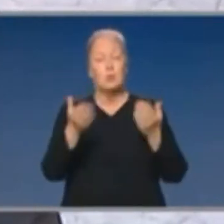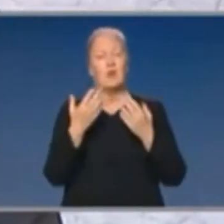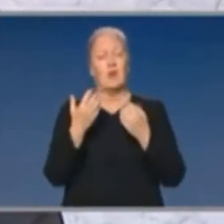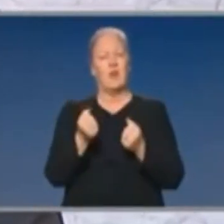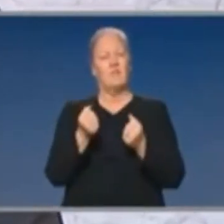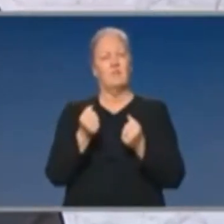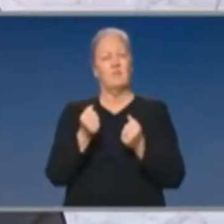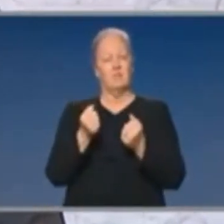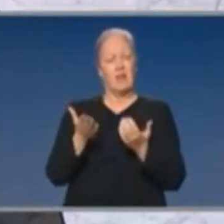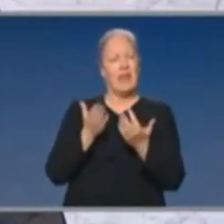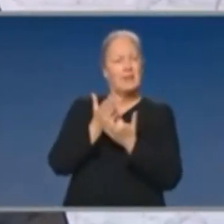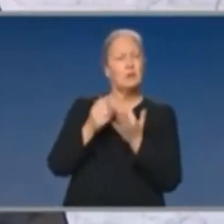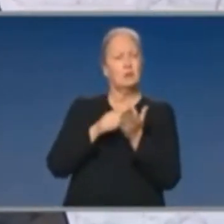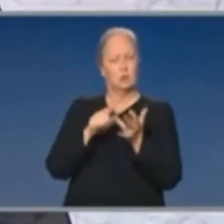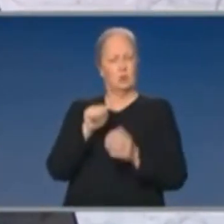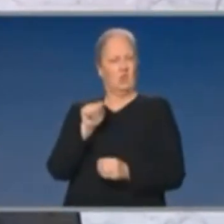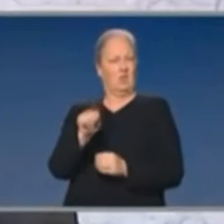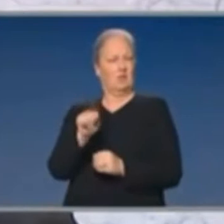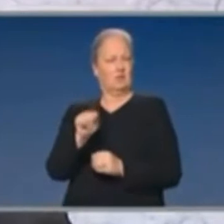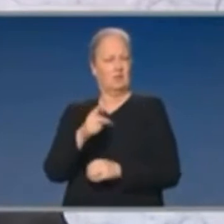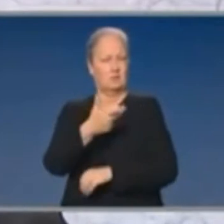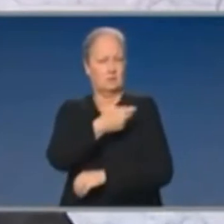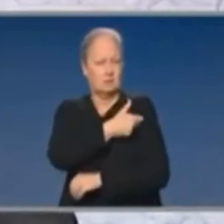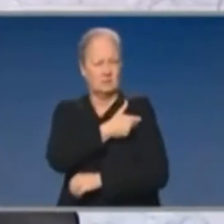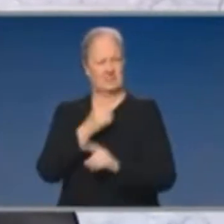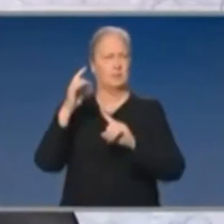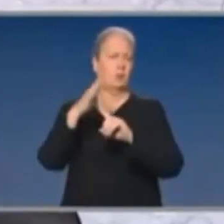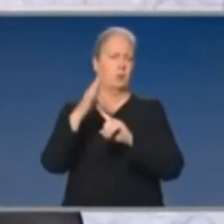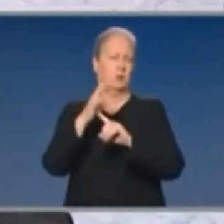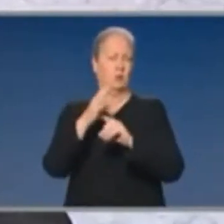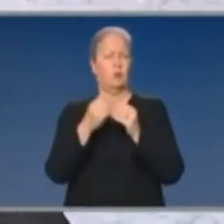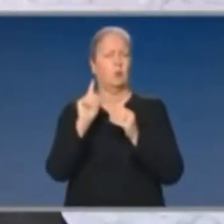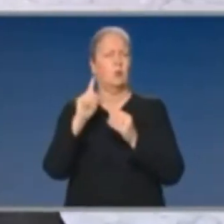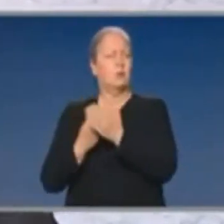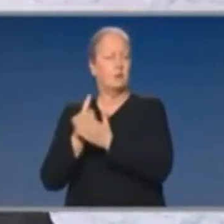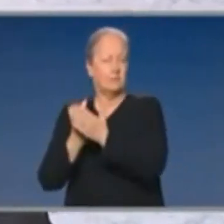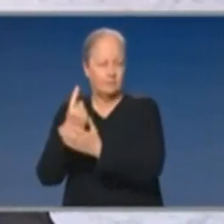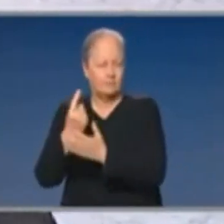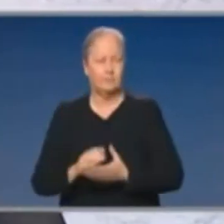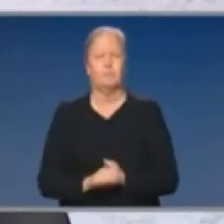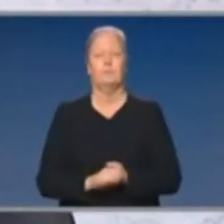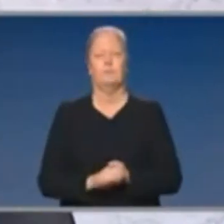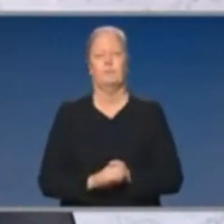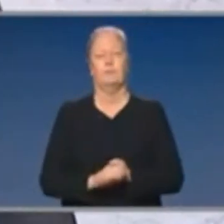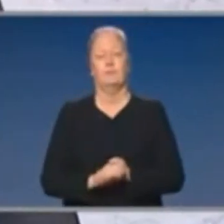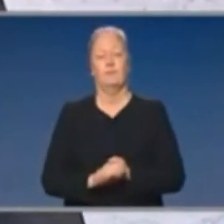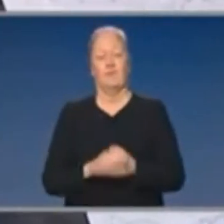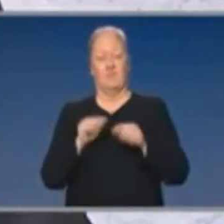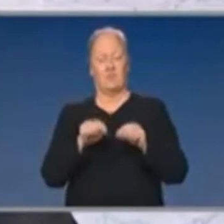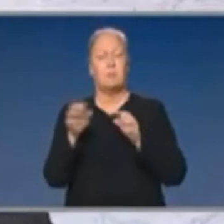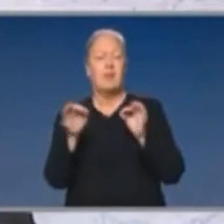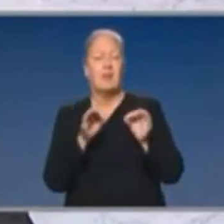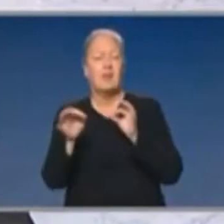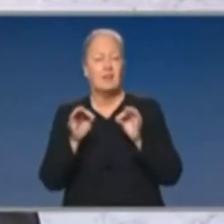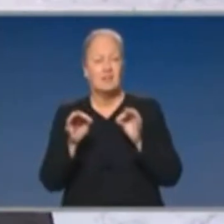these important medicines. It's a sovereign vaccine plan. Because